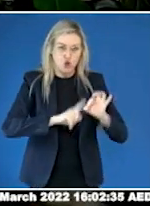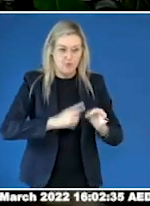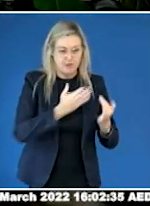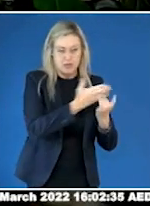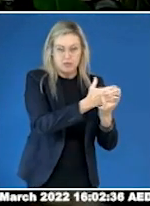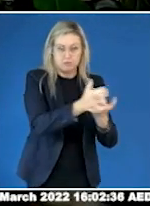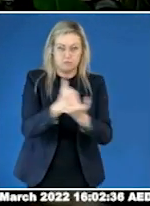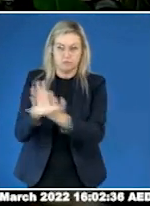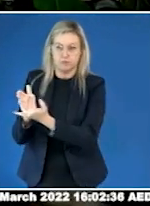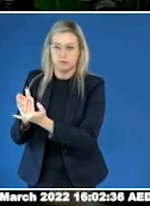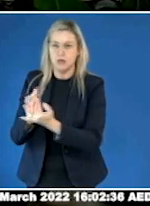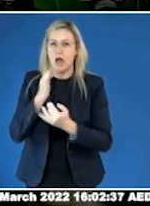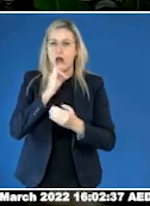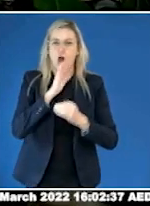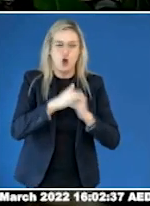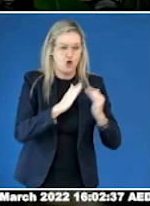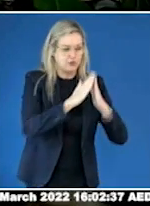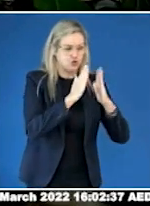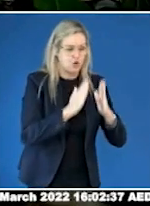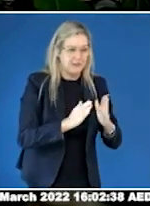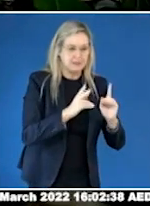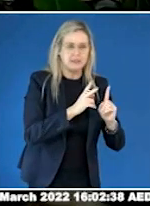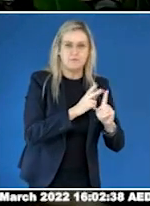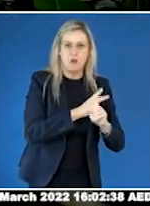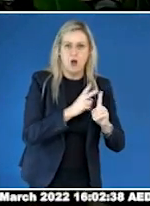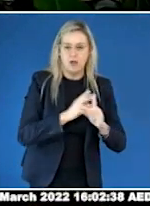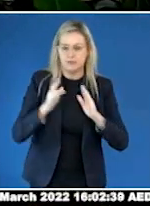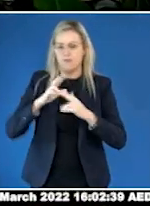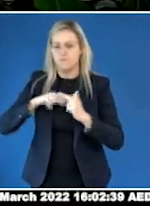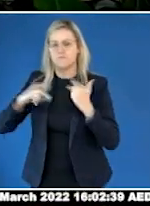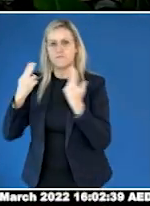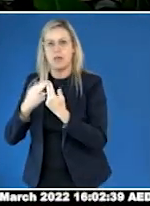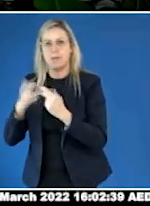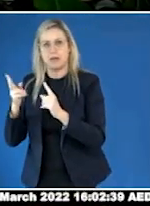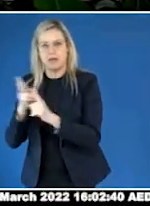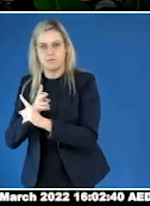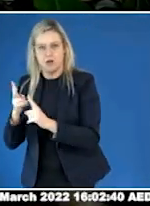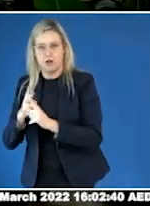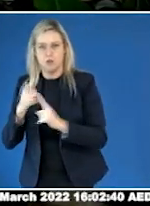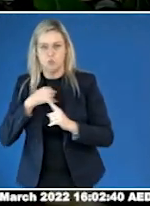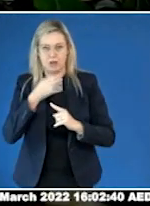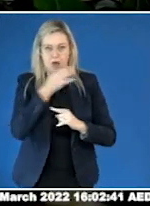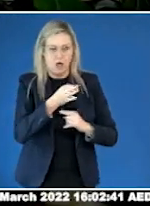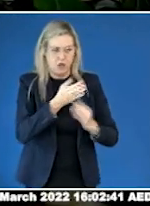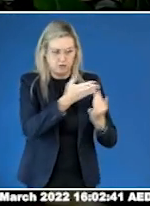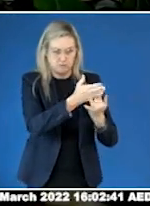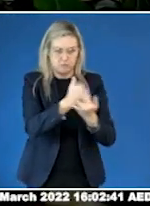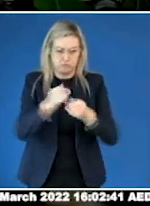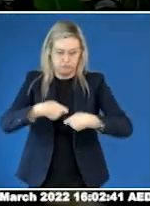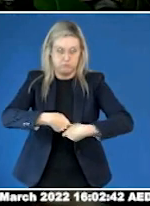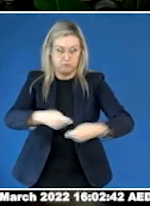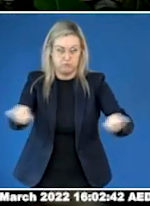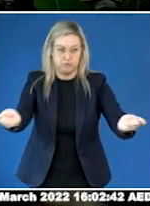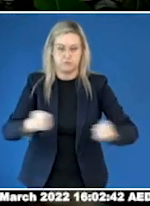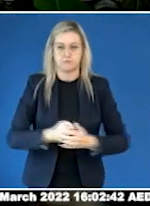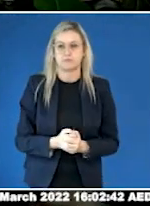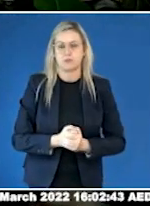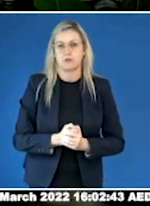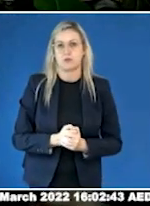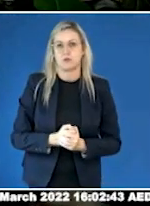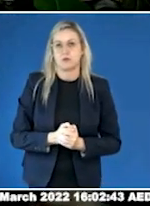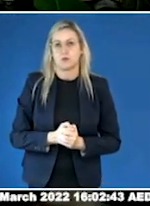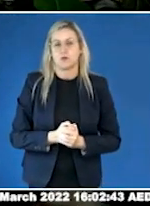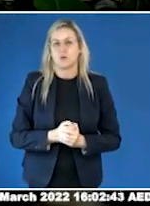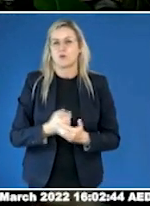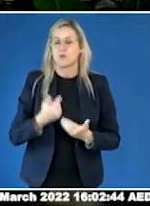of the survey was a mix of qualitative and quantitative responses. I must admit we didn't have a lot of time to promote